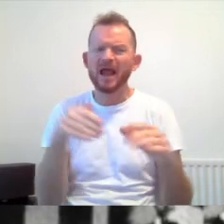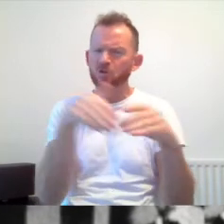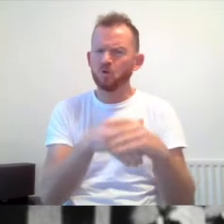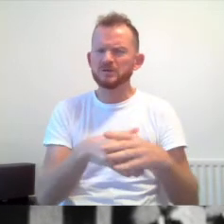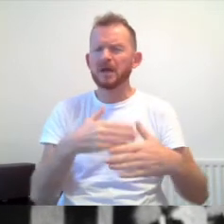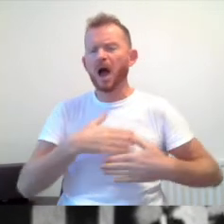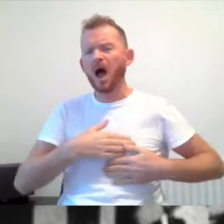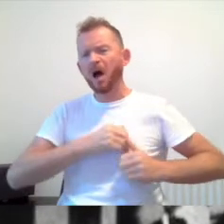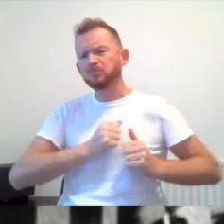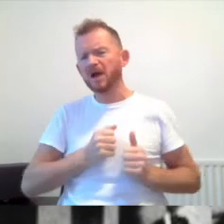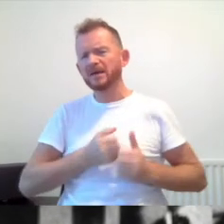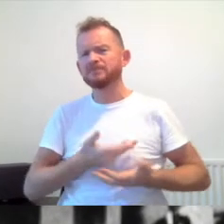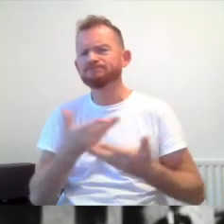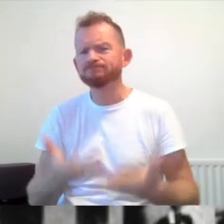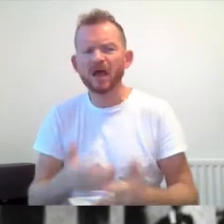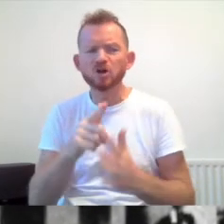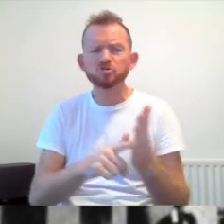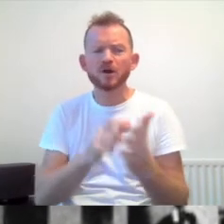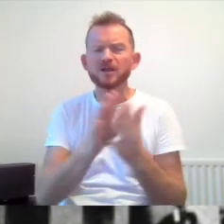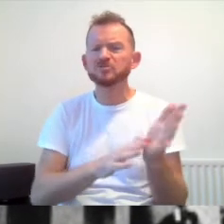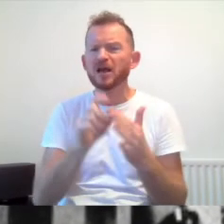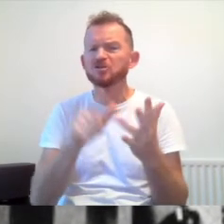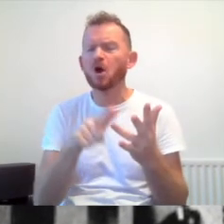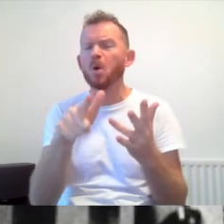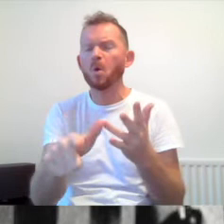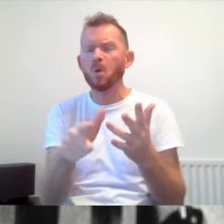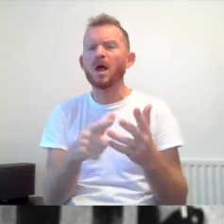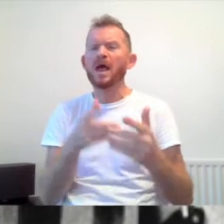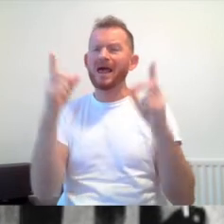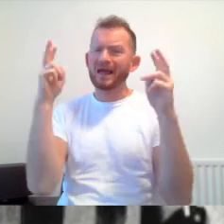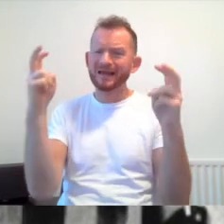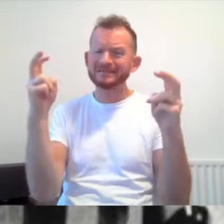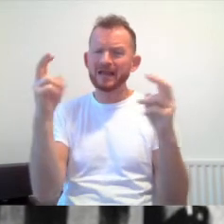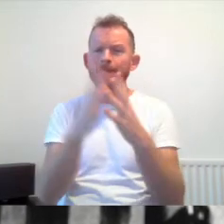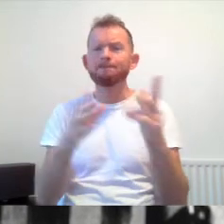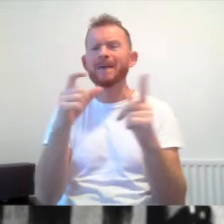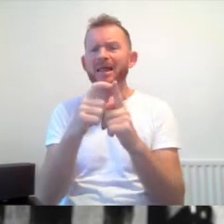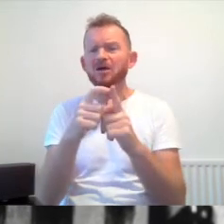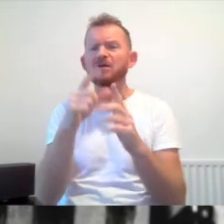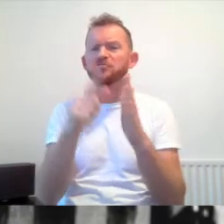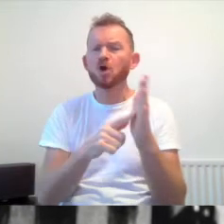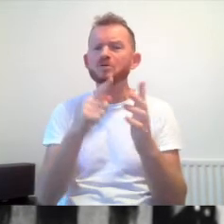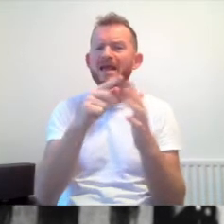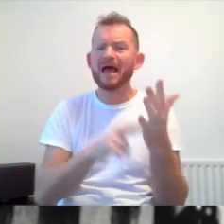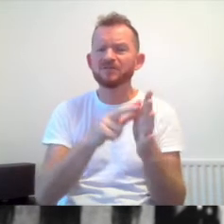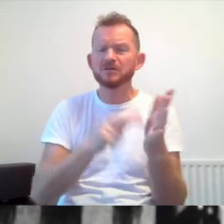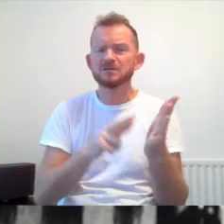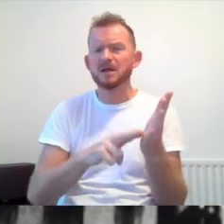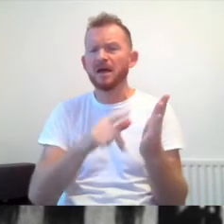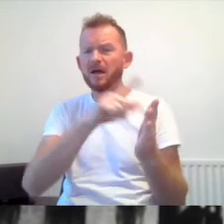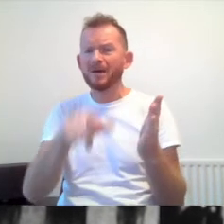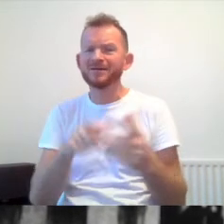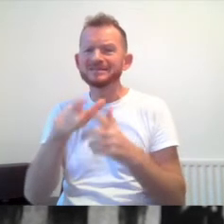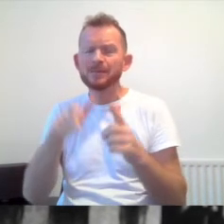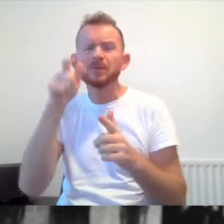rendition of the Johnny Crescendo's classic, The Ballad of Josie Evans, about a disabled woman left in a short-stay